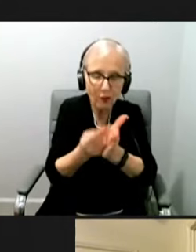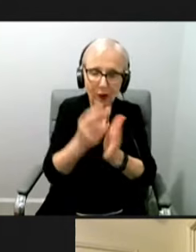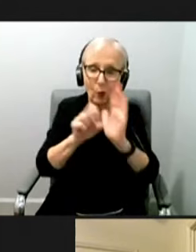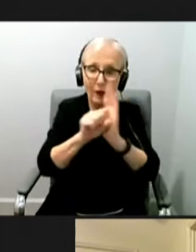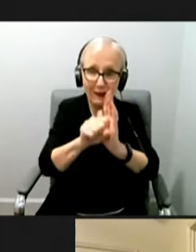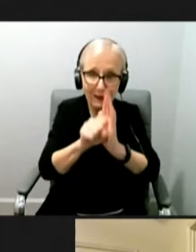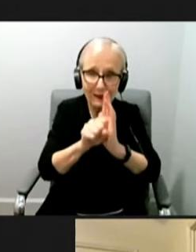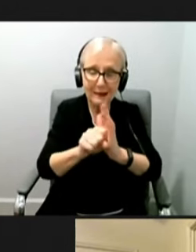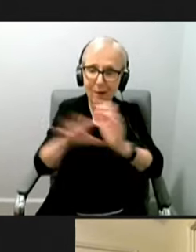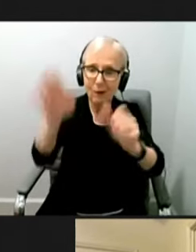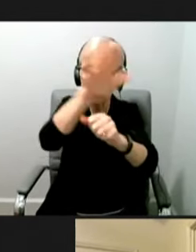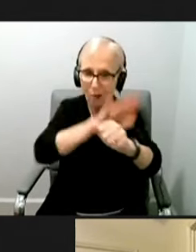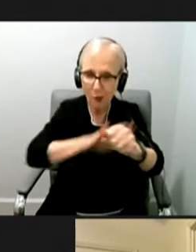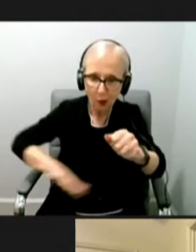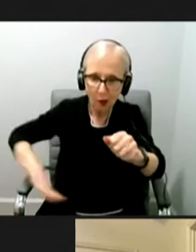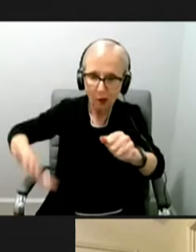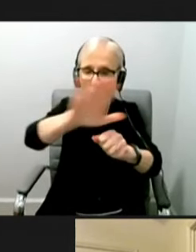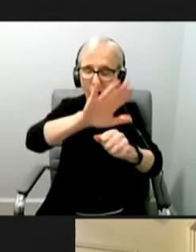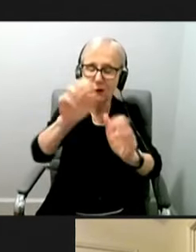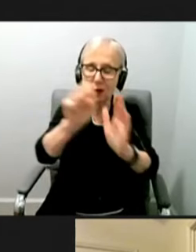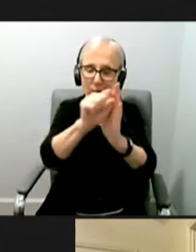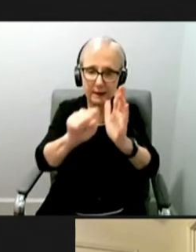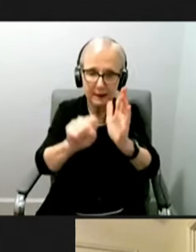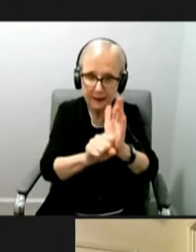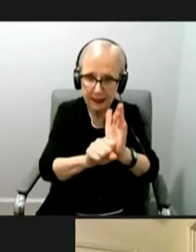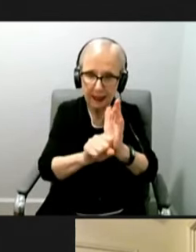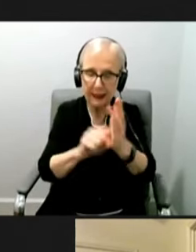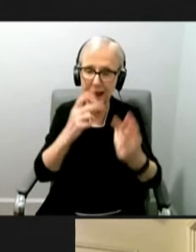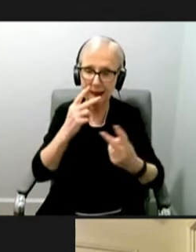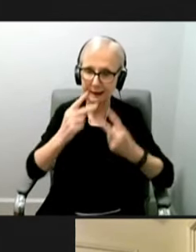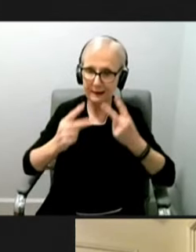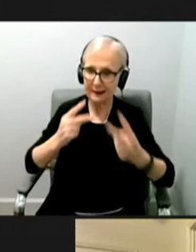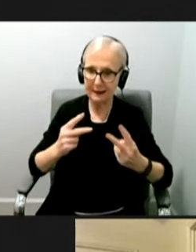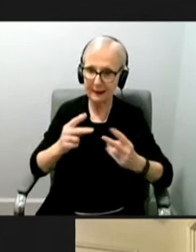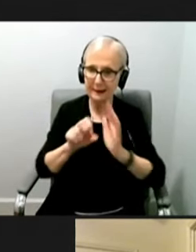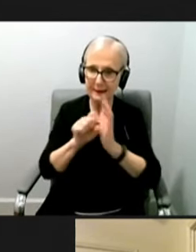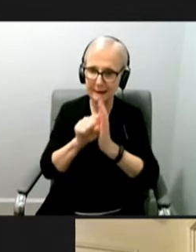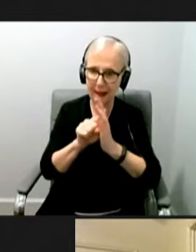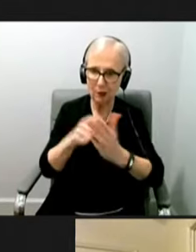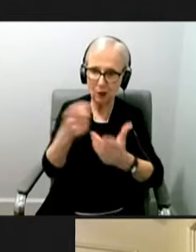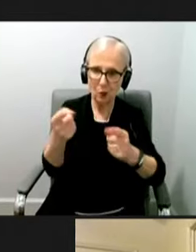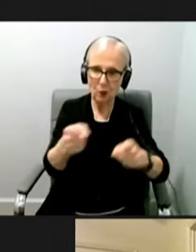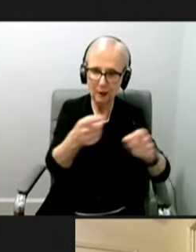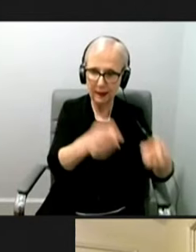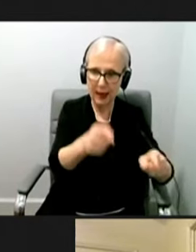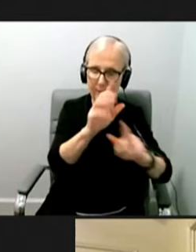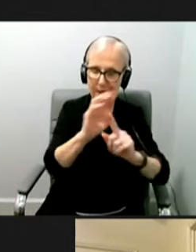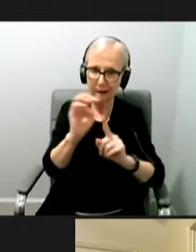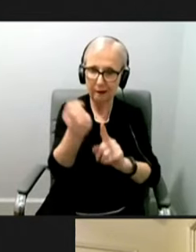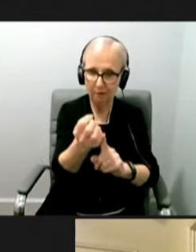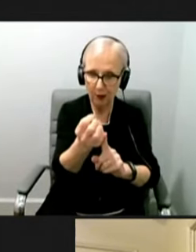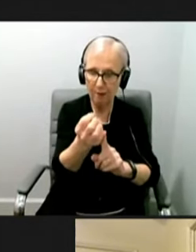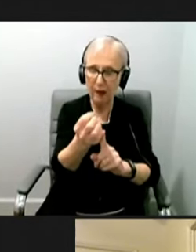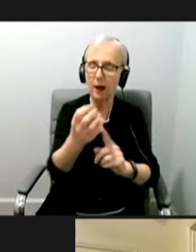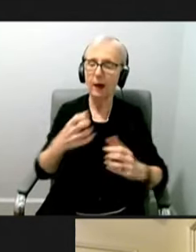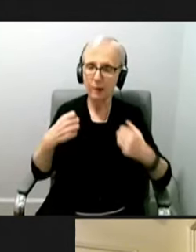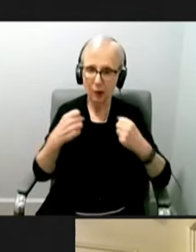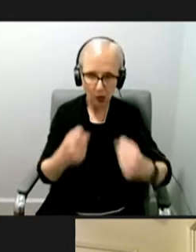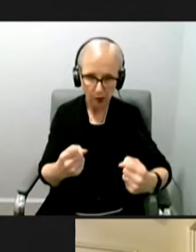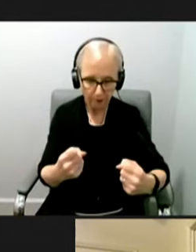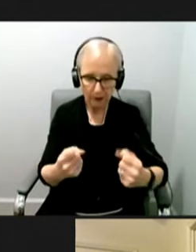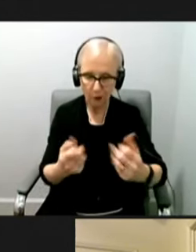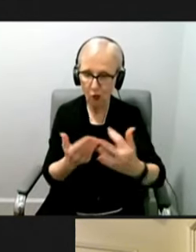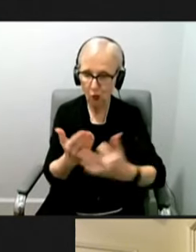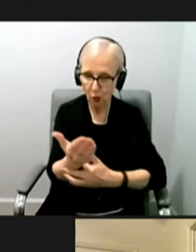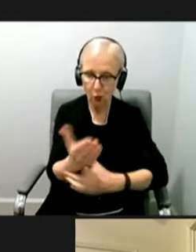across the state and make sure that we are seeing a subsampling of everything that's happening out in the environment. So I'm confident that through